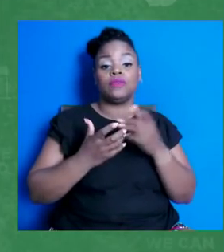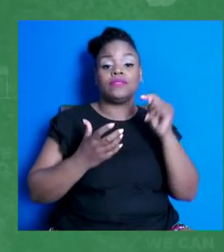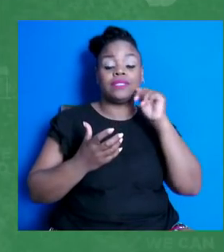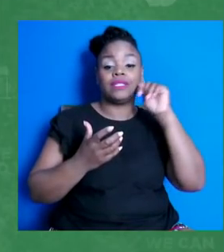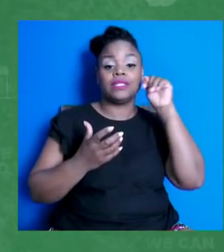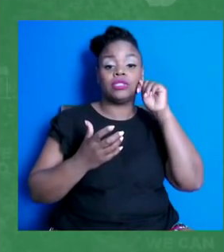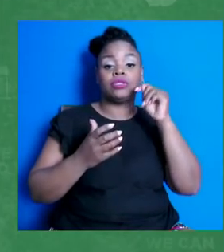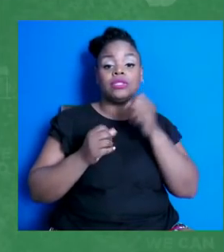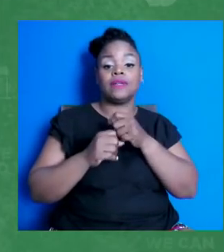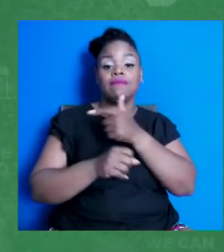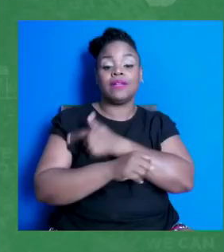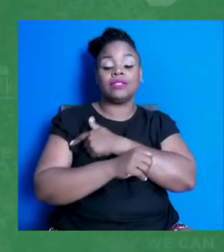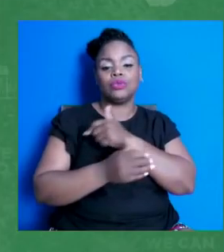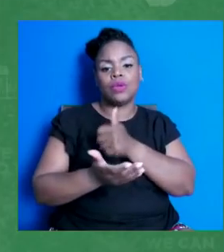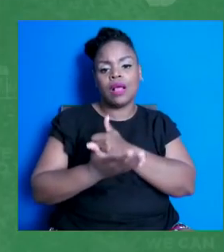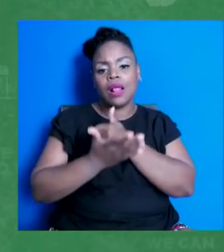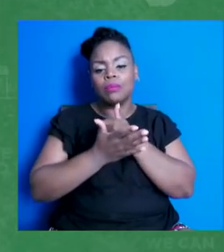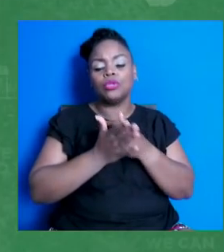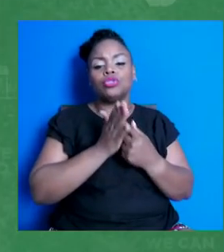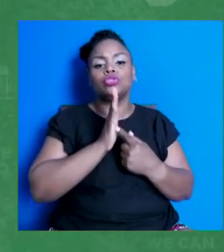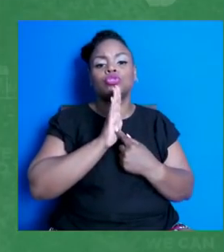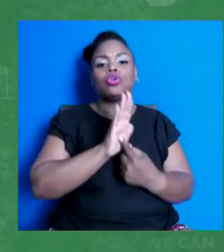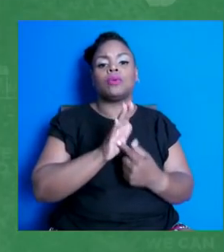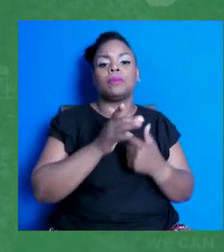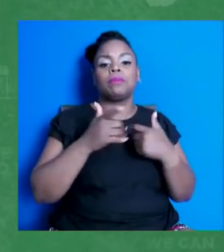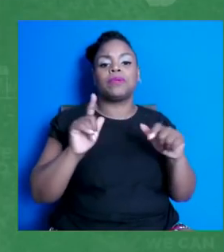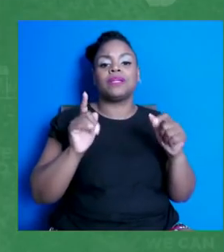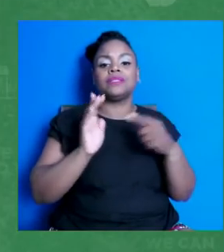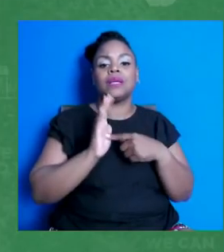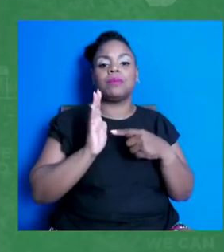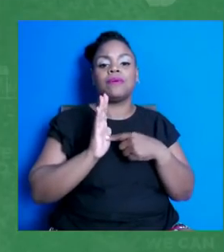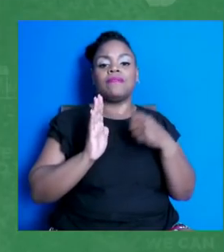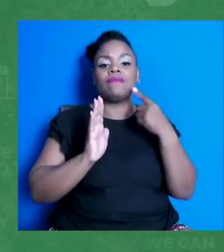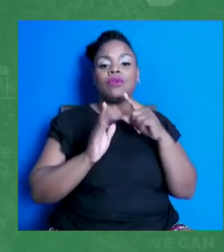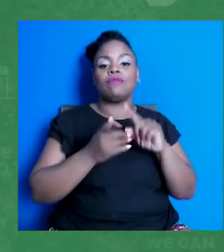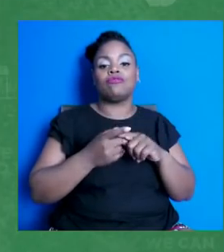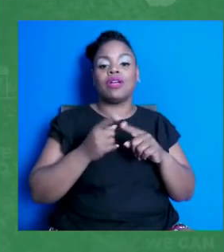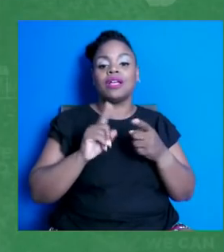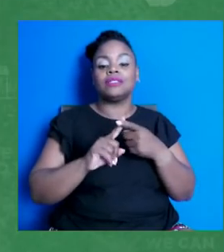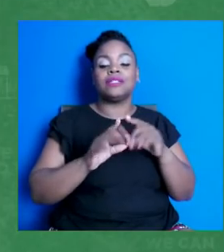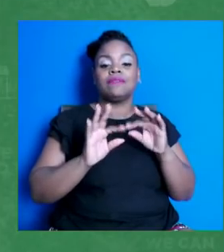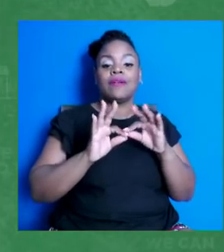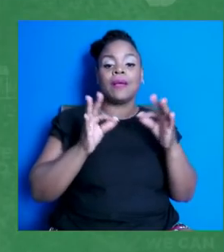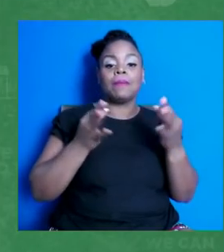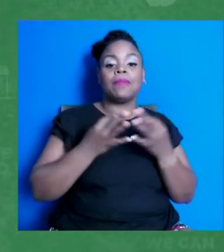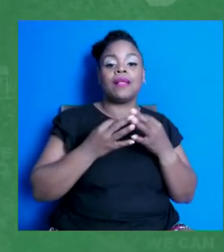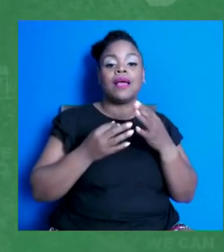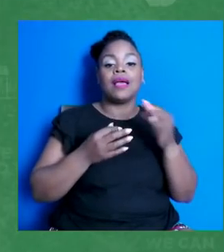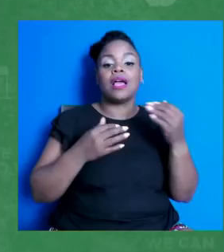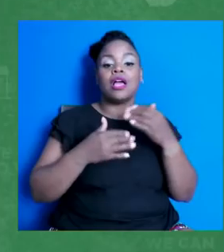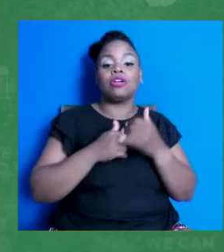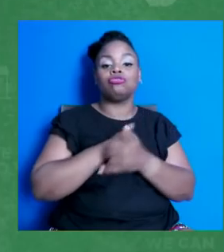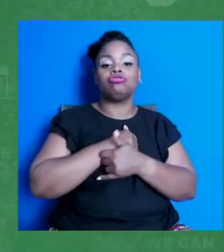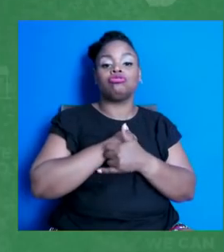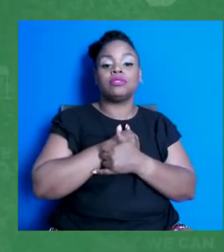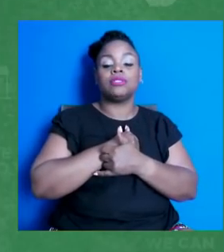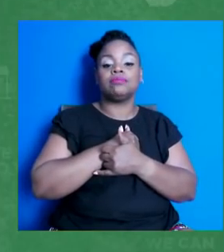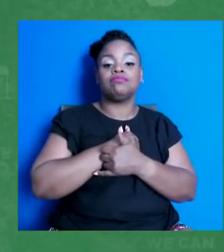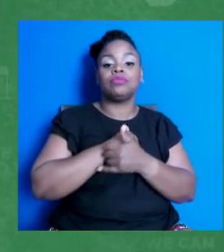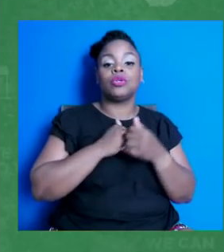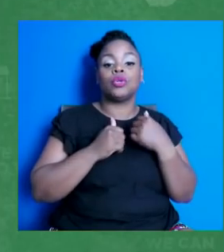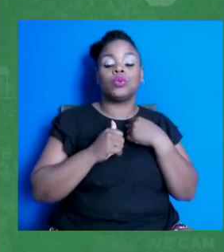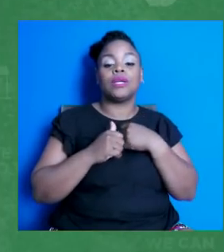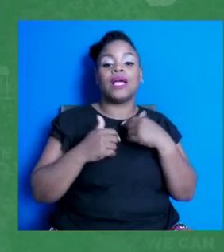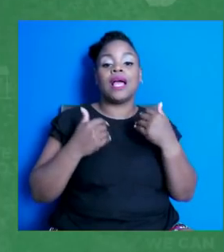great example for their own family, friends, and even to our country. We, as in our youth, can help influence perspectives